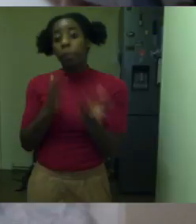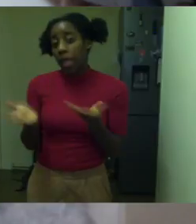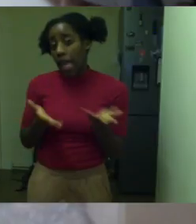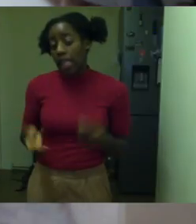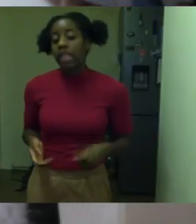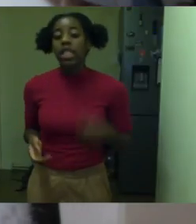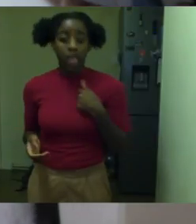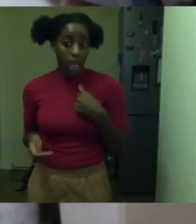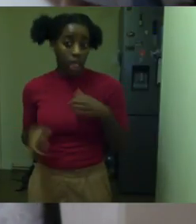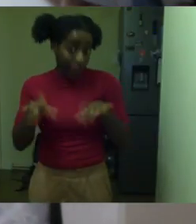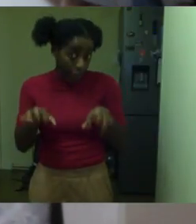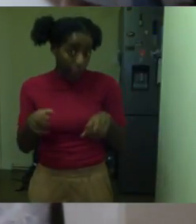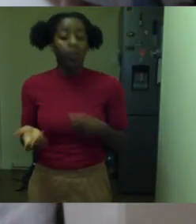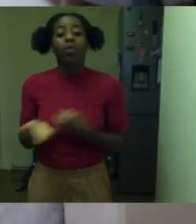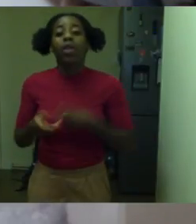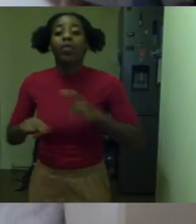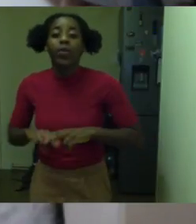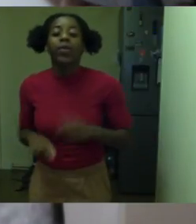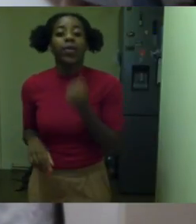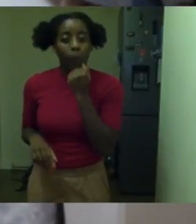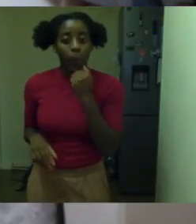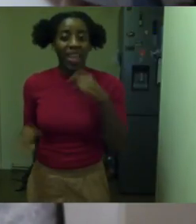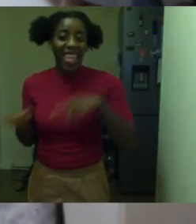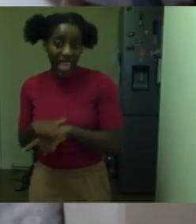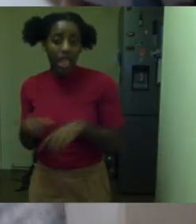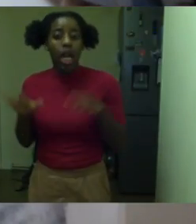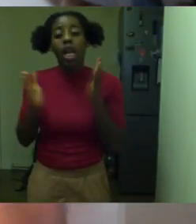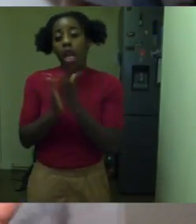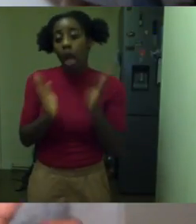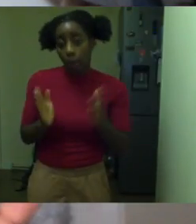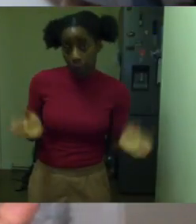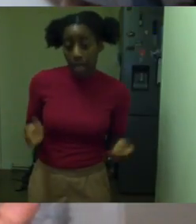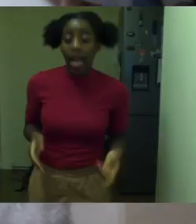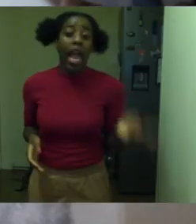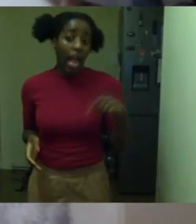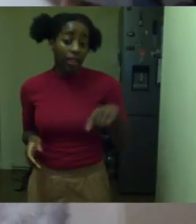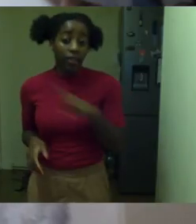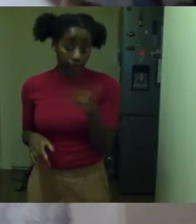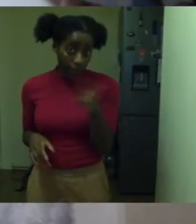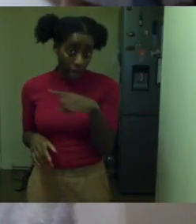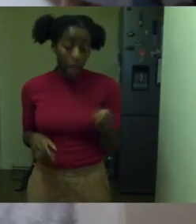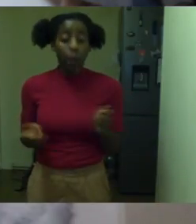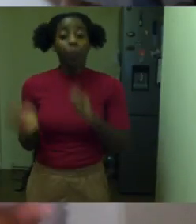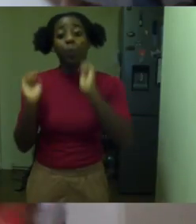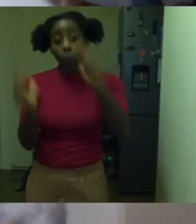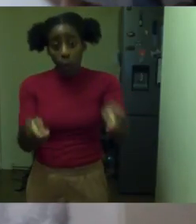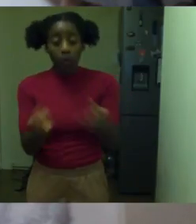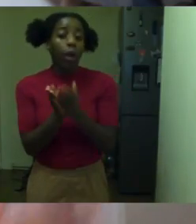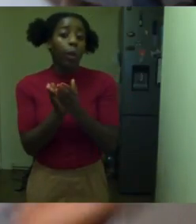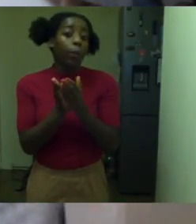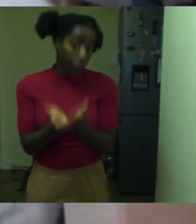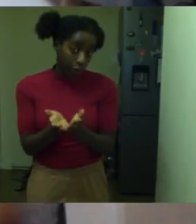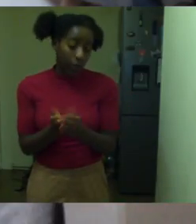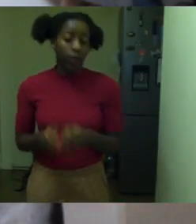to the library. All the plays that I found interesting put the reference number. When I got to the library I literally just put the reference number down